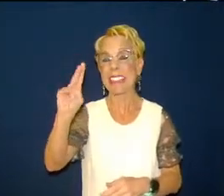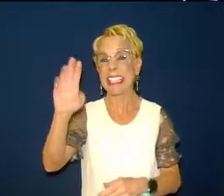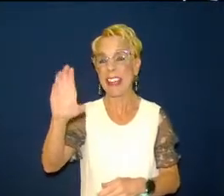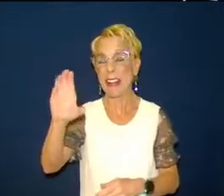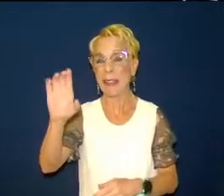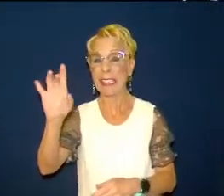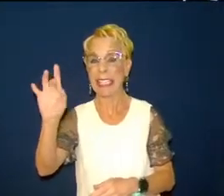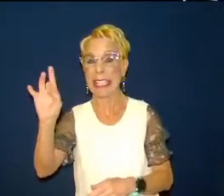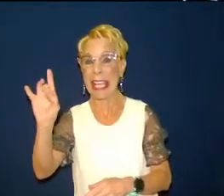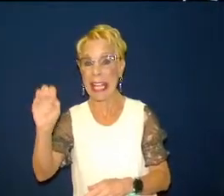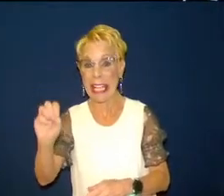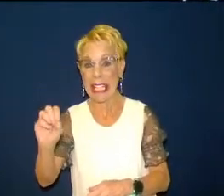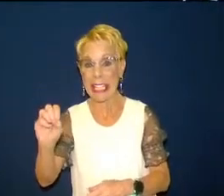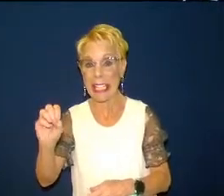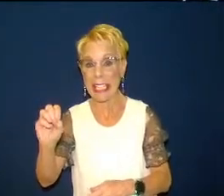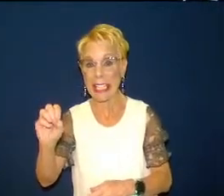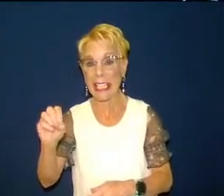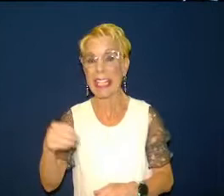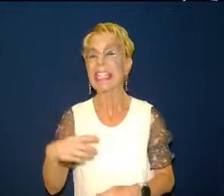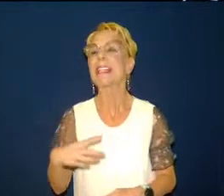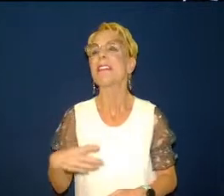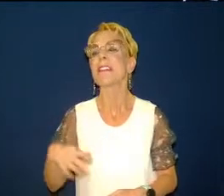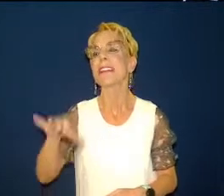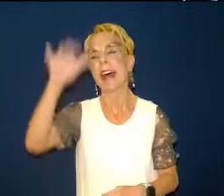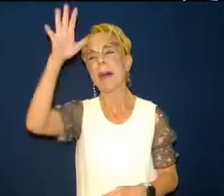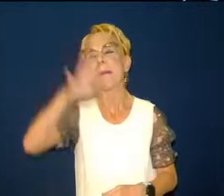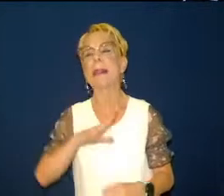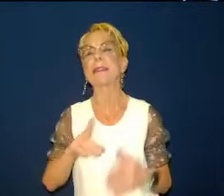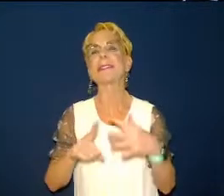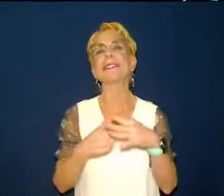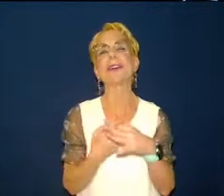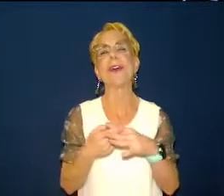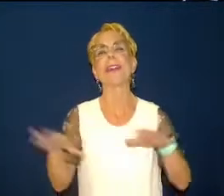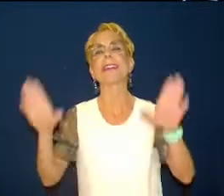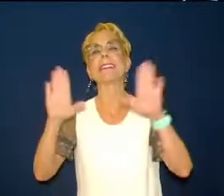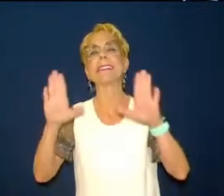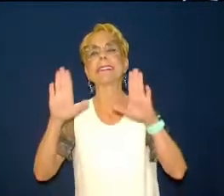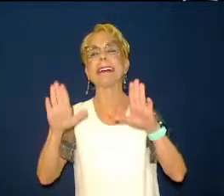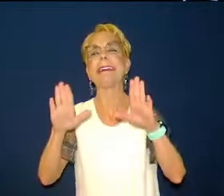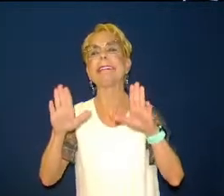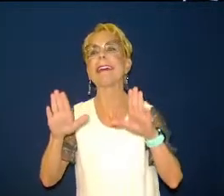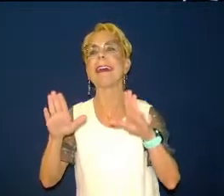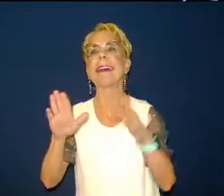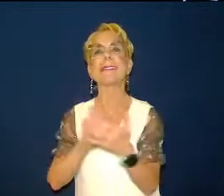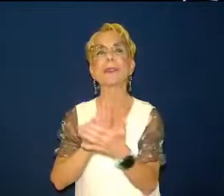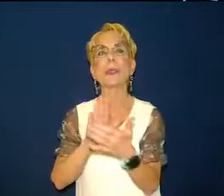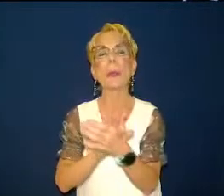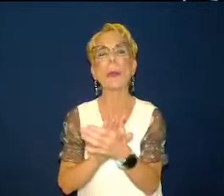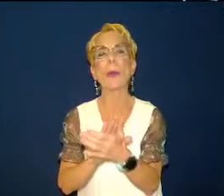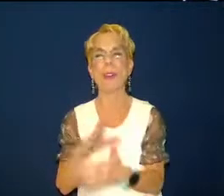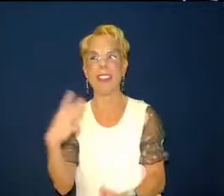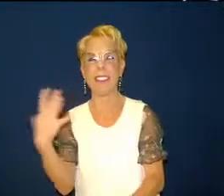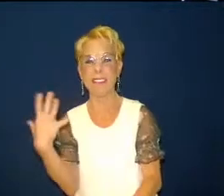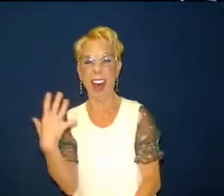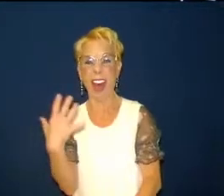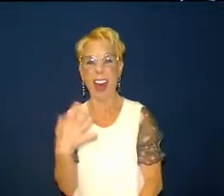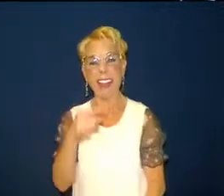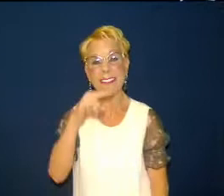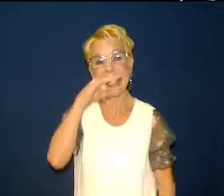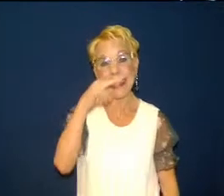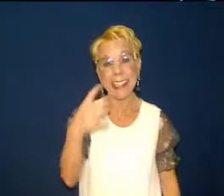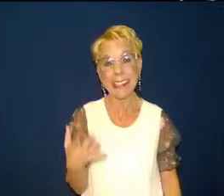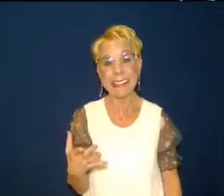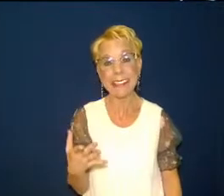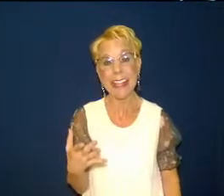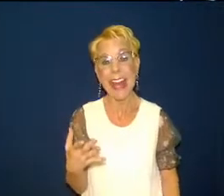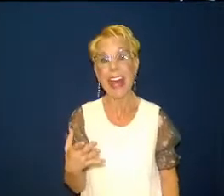years by 1910 there there were well over five million children in sunday school god raised up william wilberforce